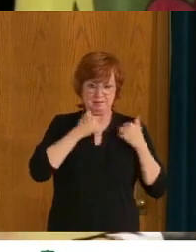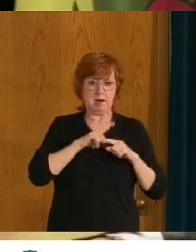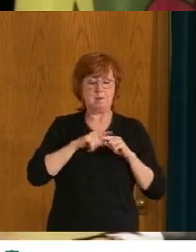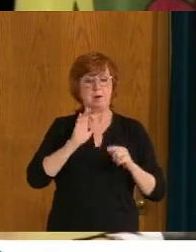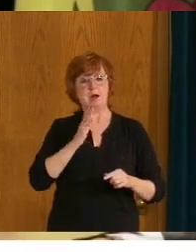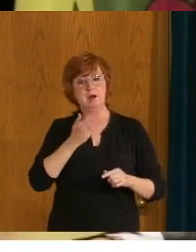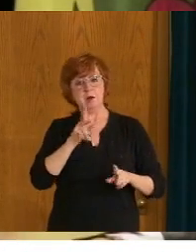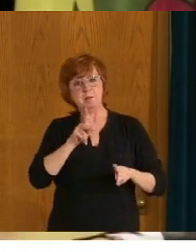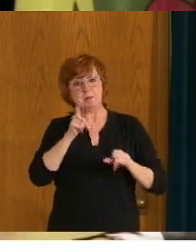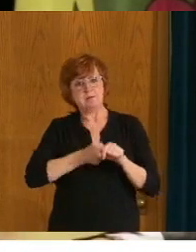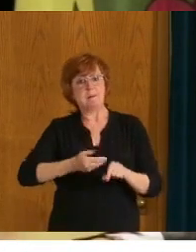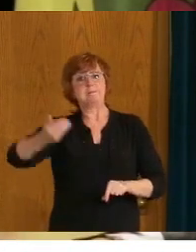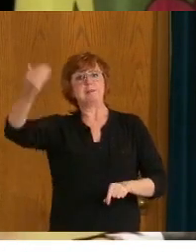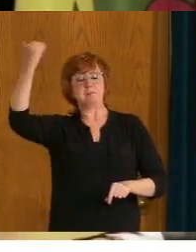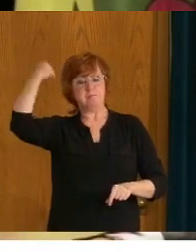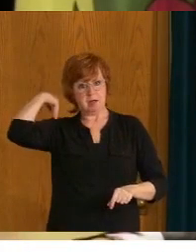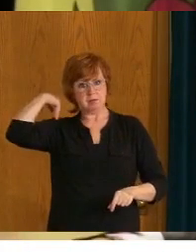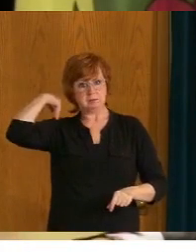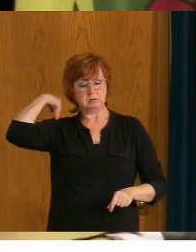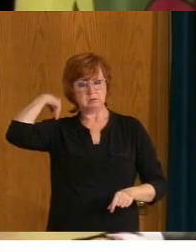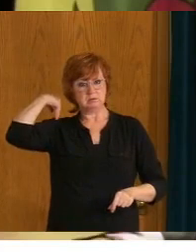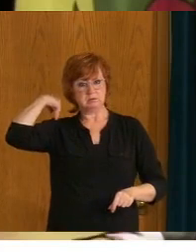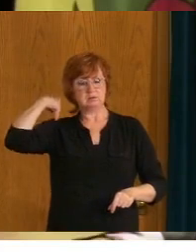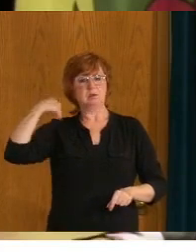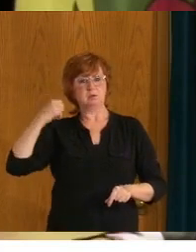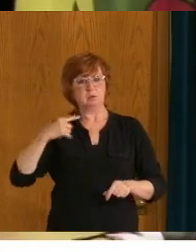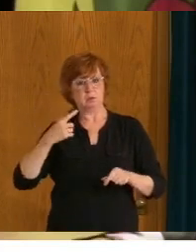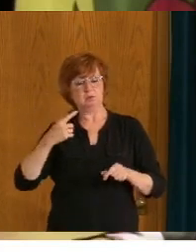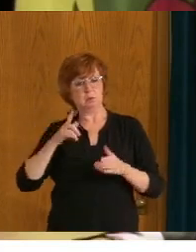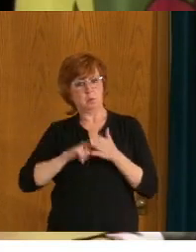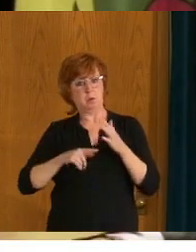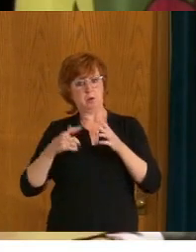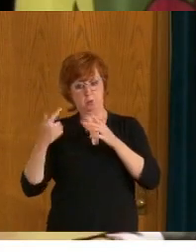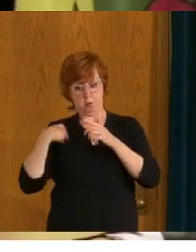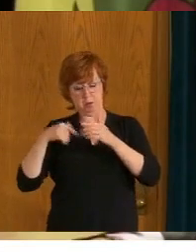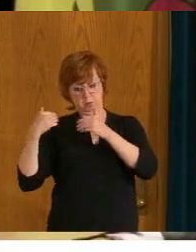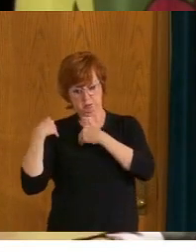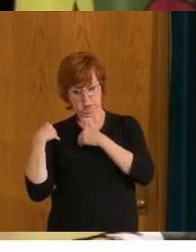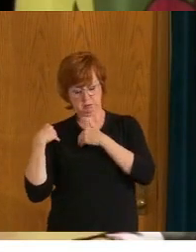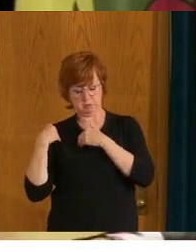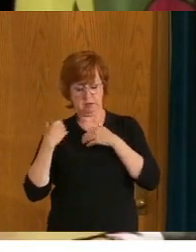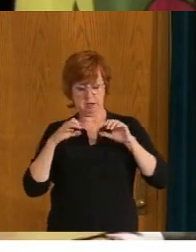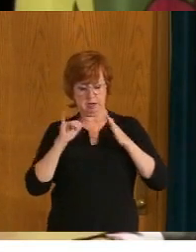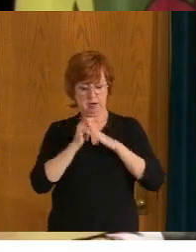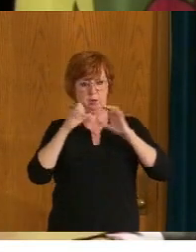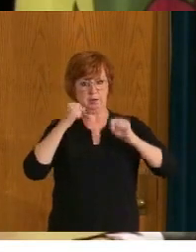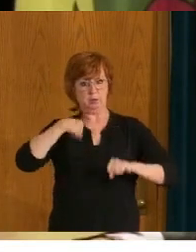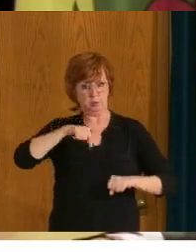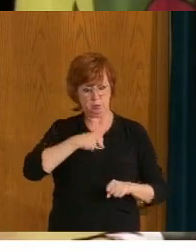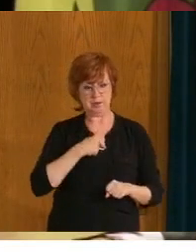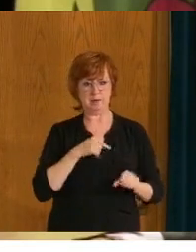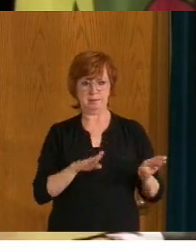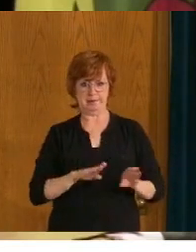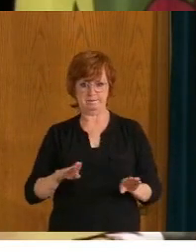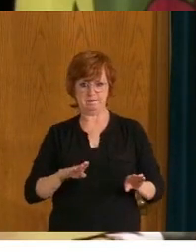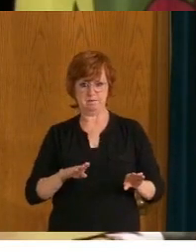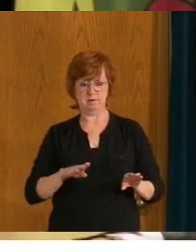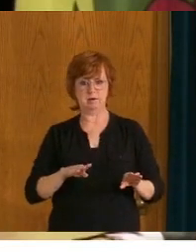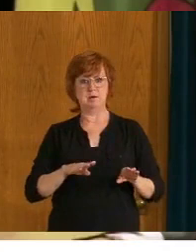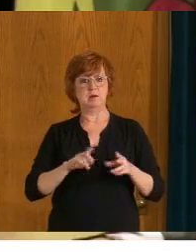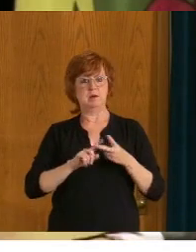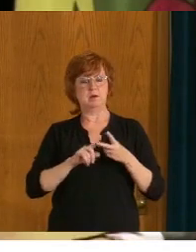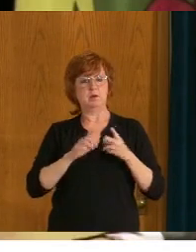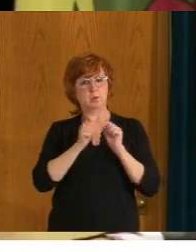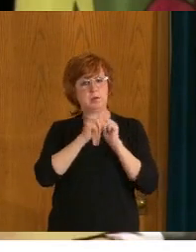determine how we act, um, and how we move forward and move forward together as an inclusive society, as a respectful society.